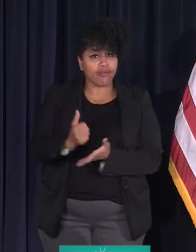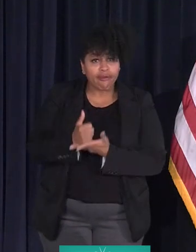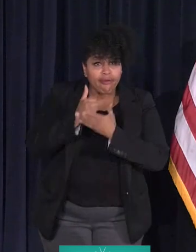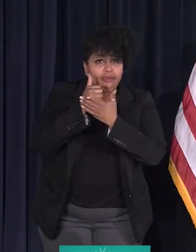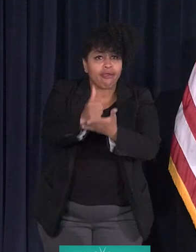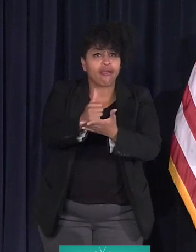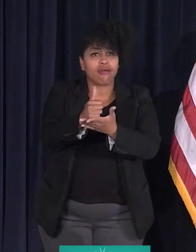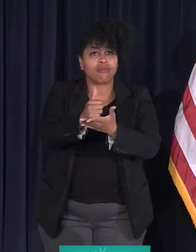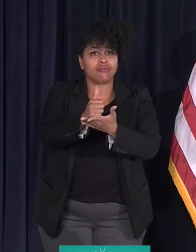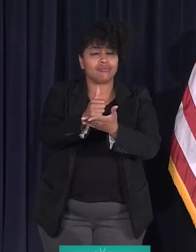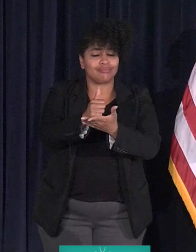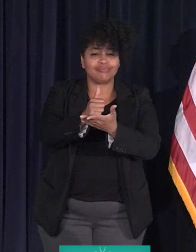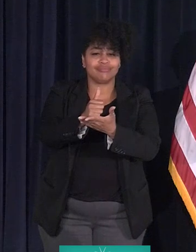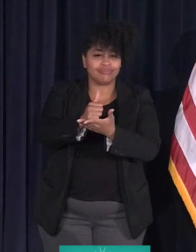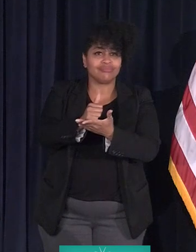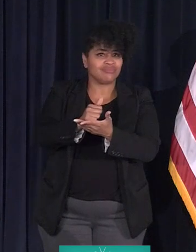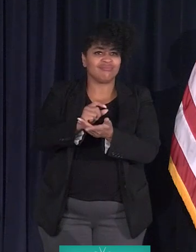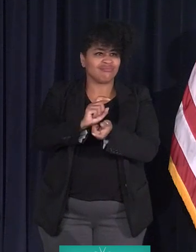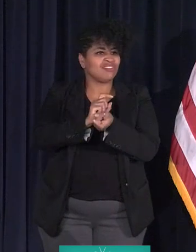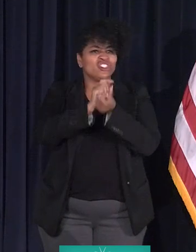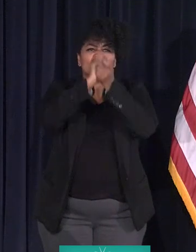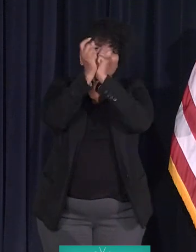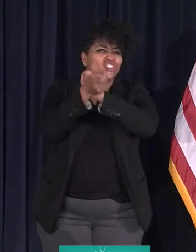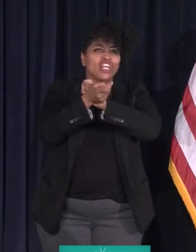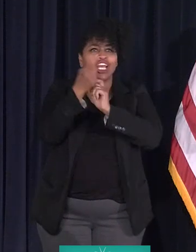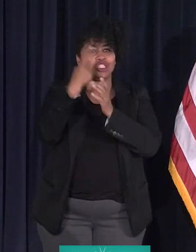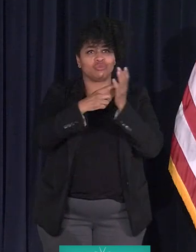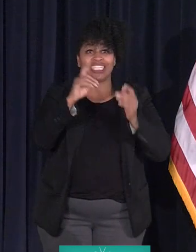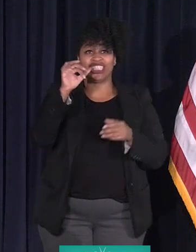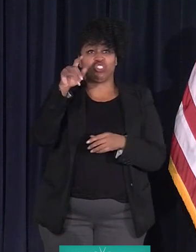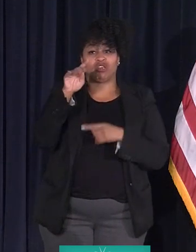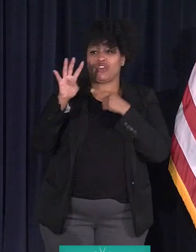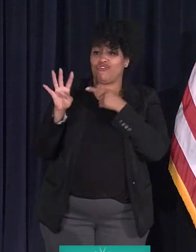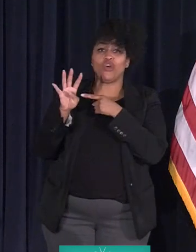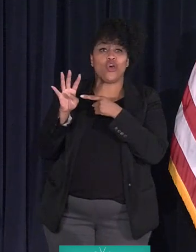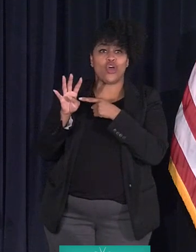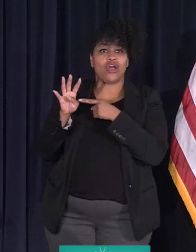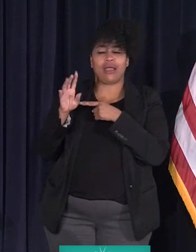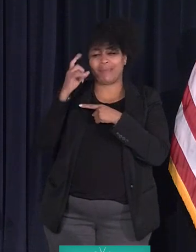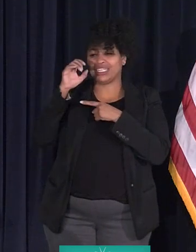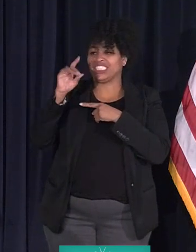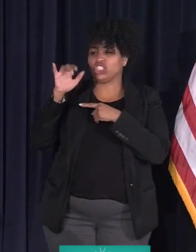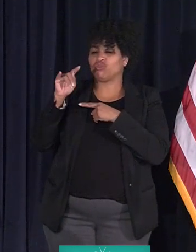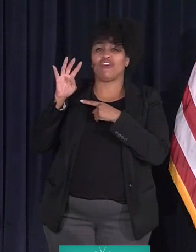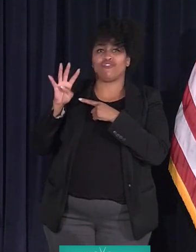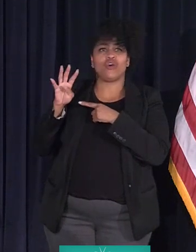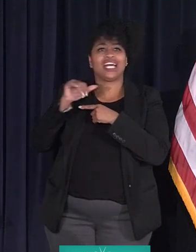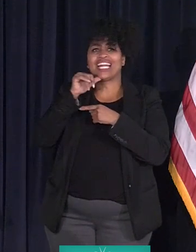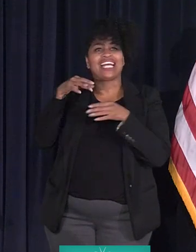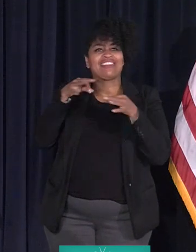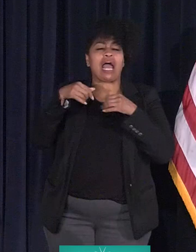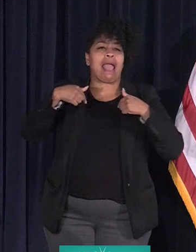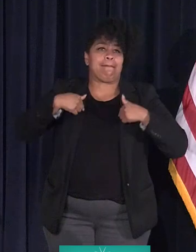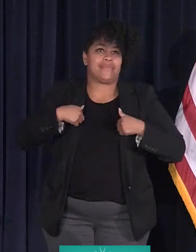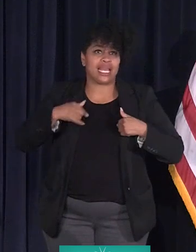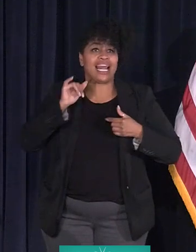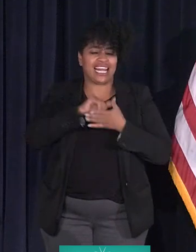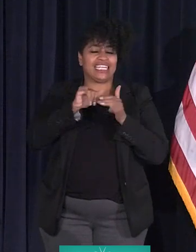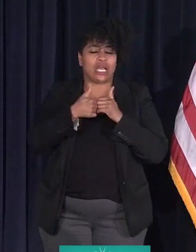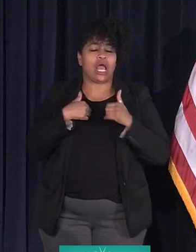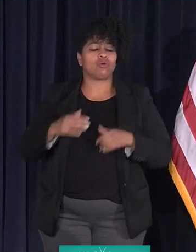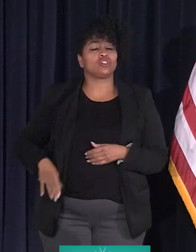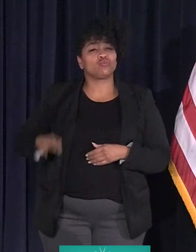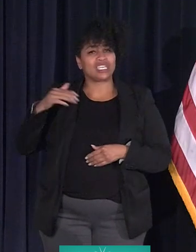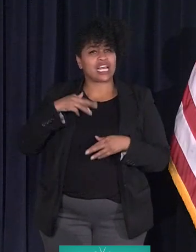redefine District 4 because District 4 does not define me. That's how I was raised. And I'm ready to share